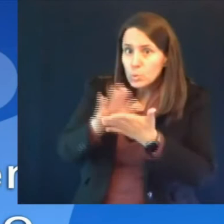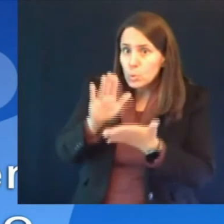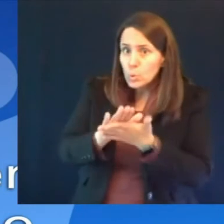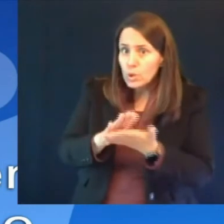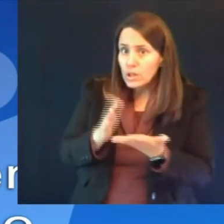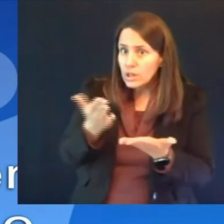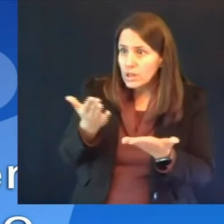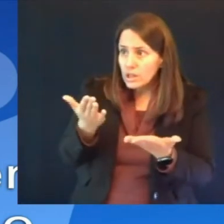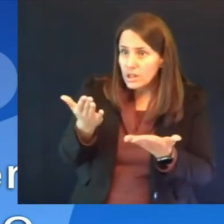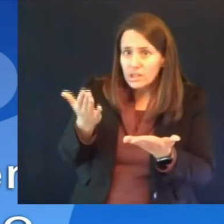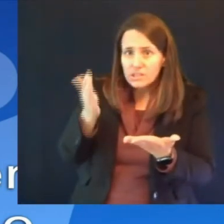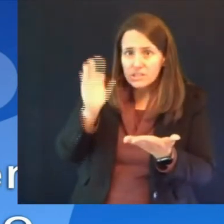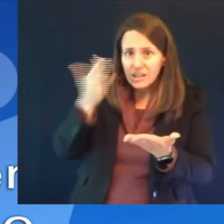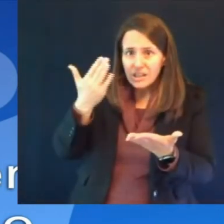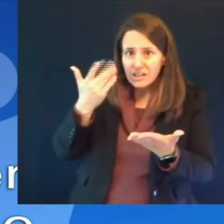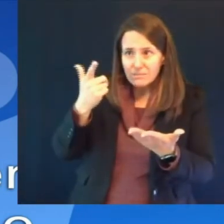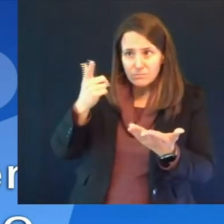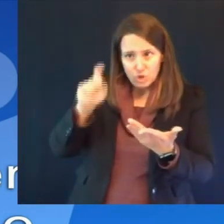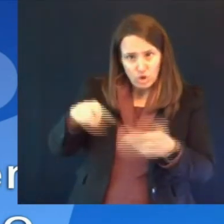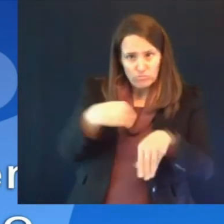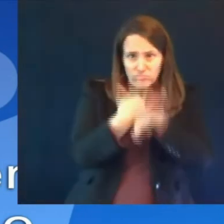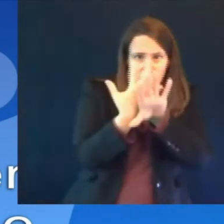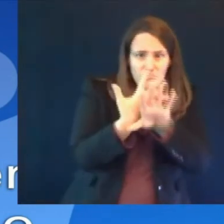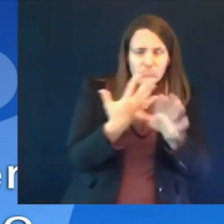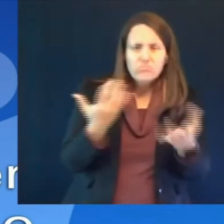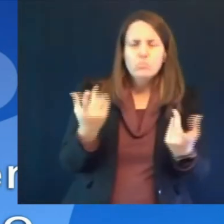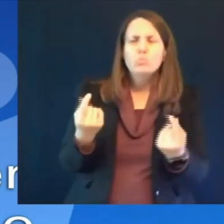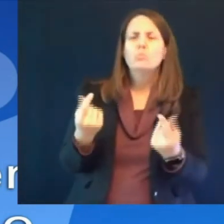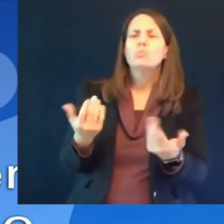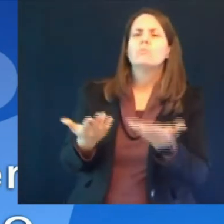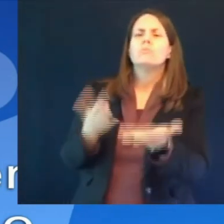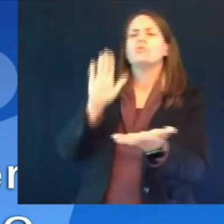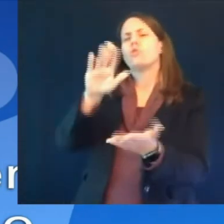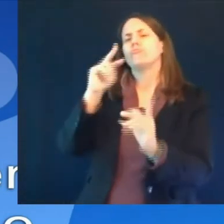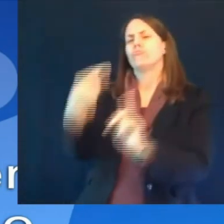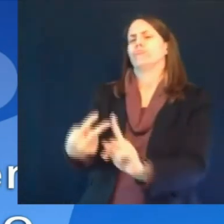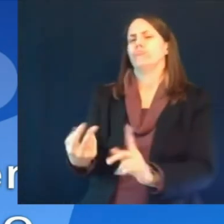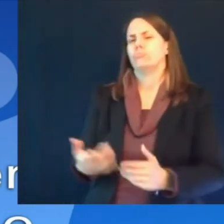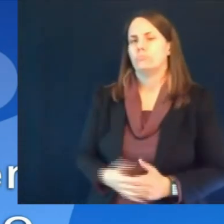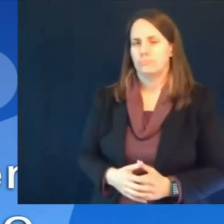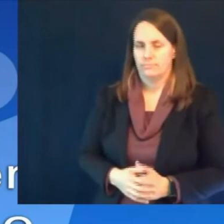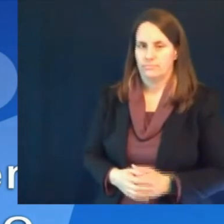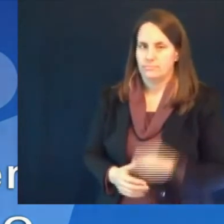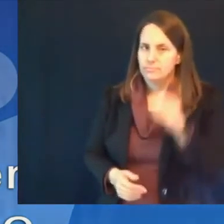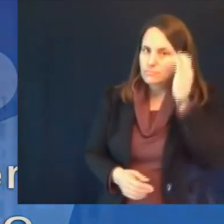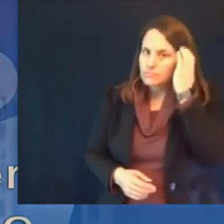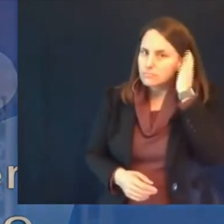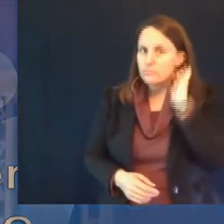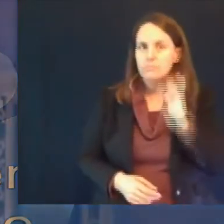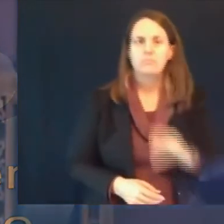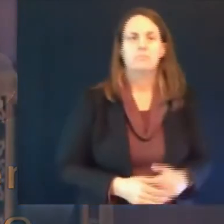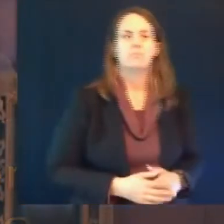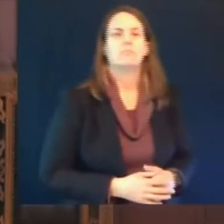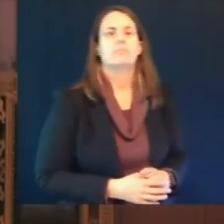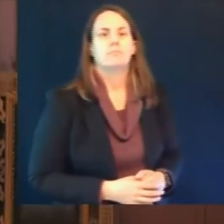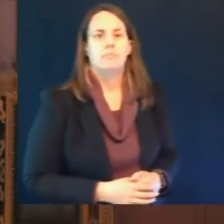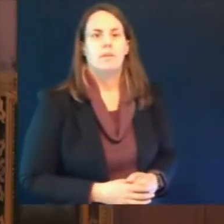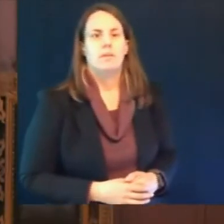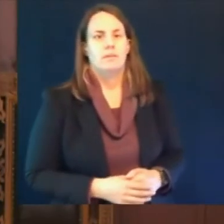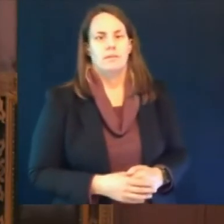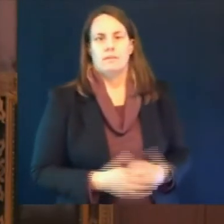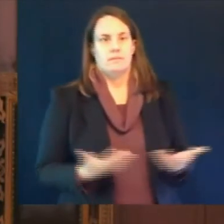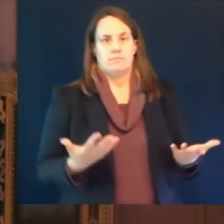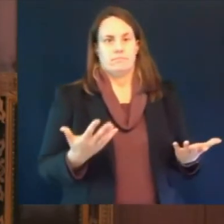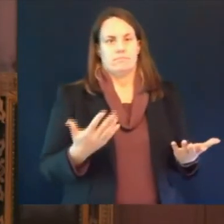if trends continue we're always discussing things like this but the as i've said